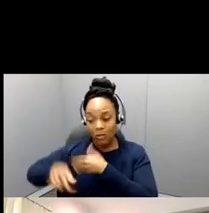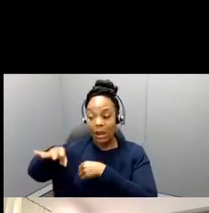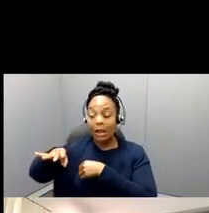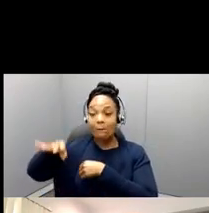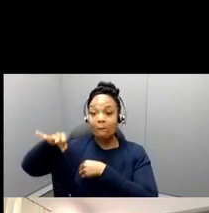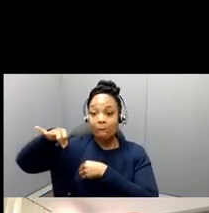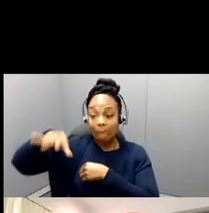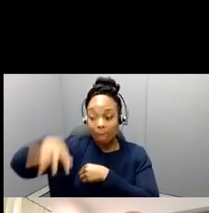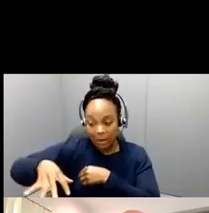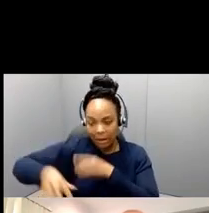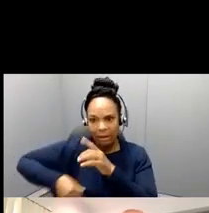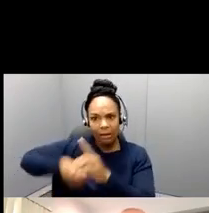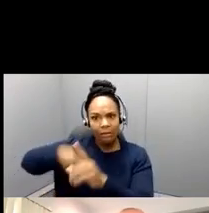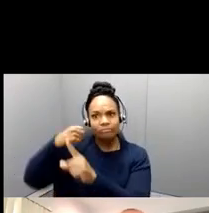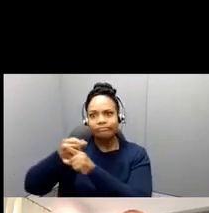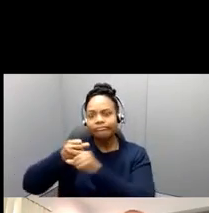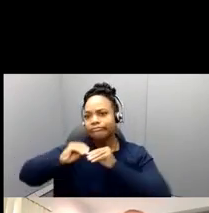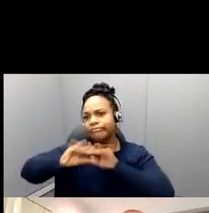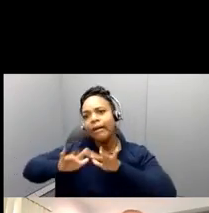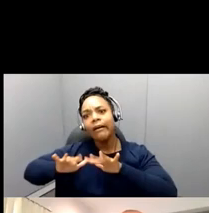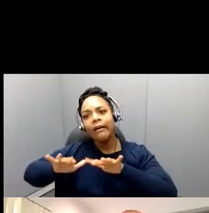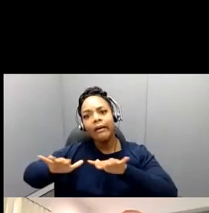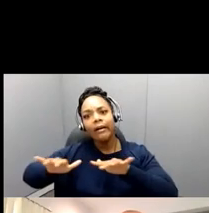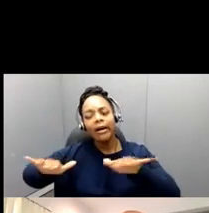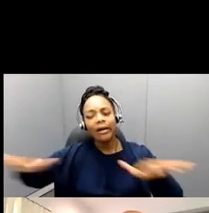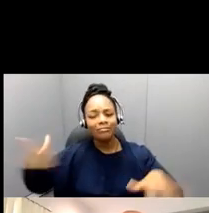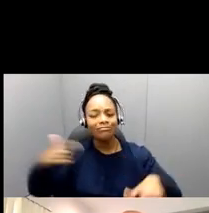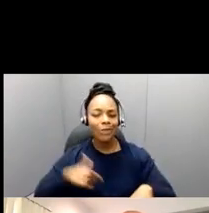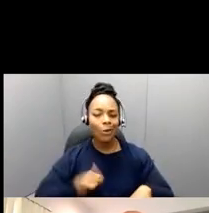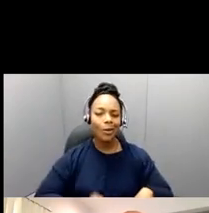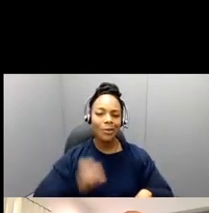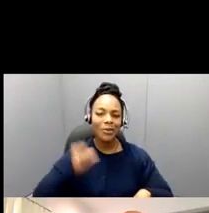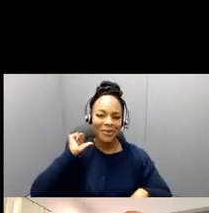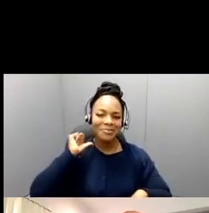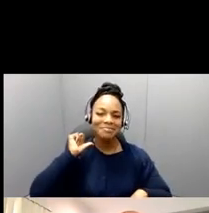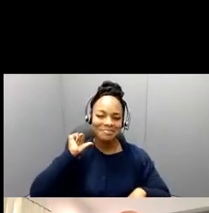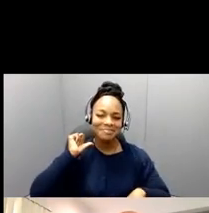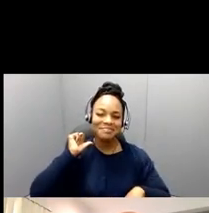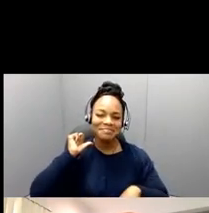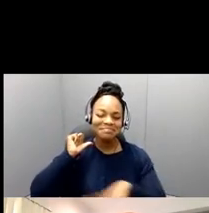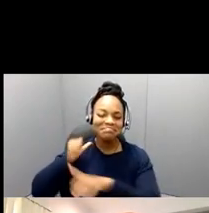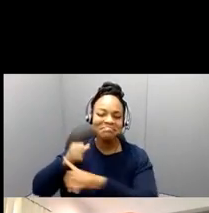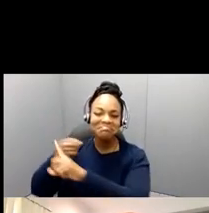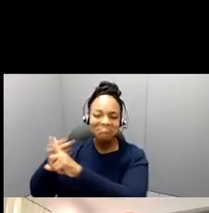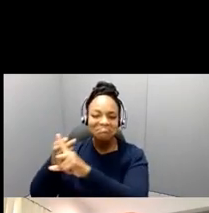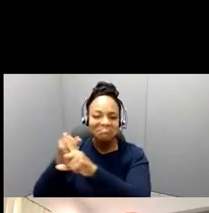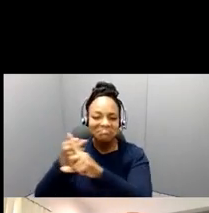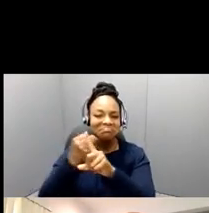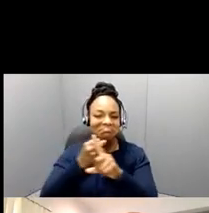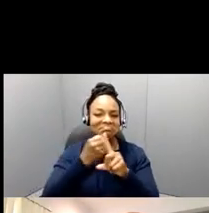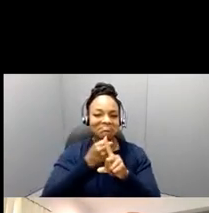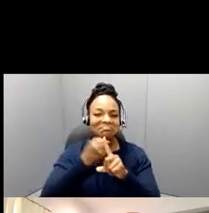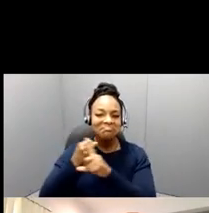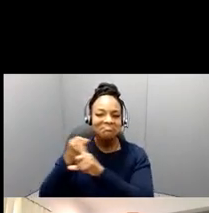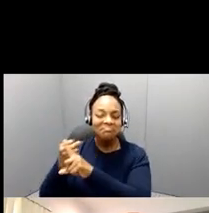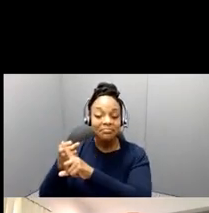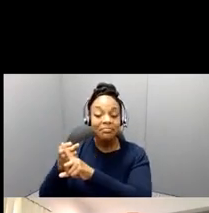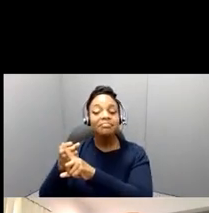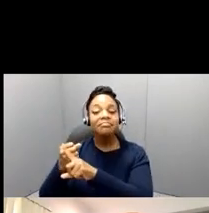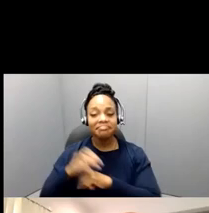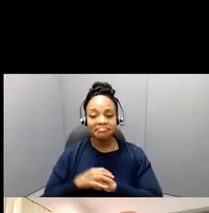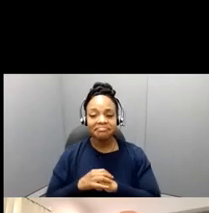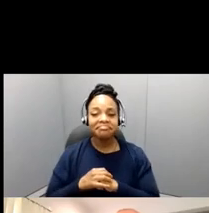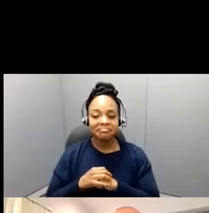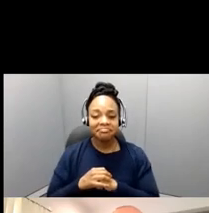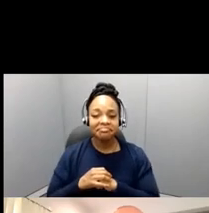and we're quite, quite proud of that, that this program is, has been a success, and the commitment to this program, uh,